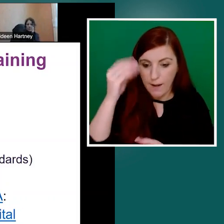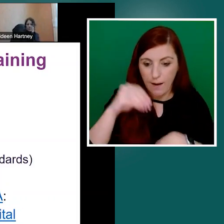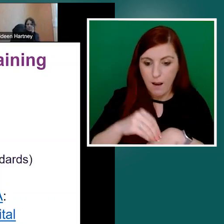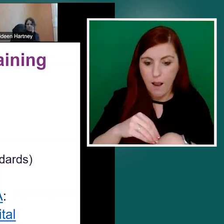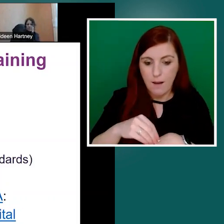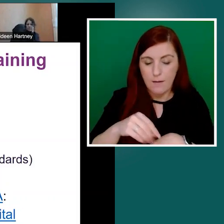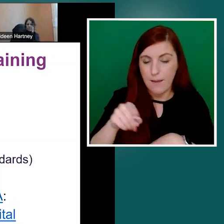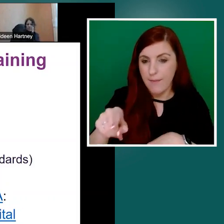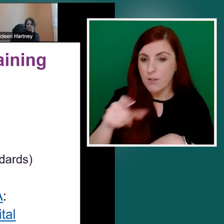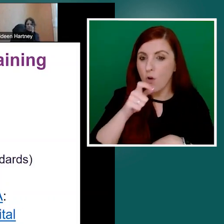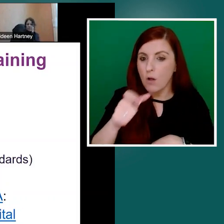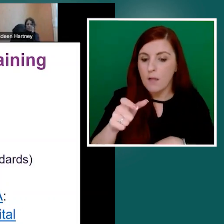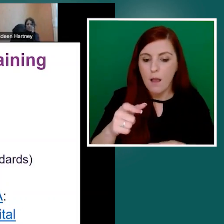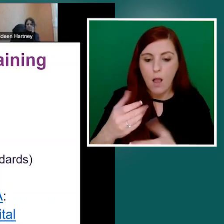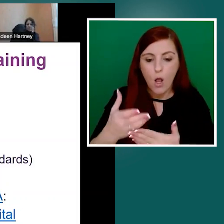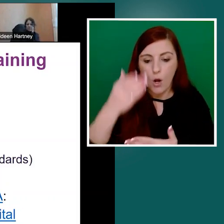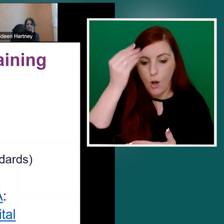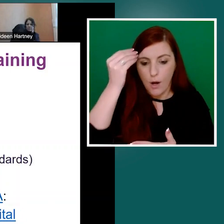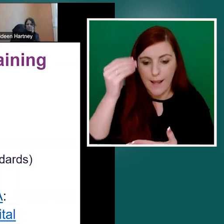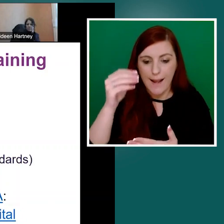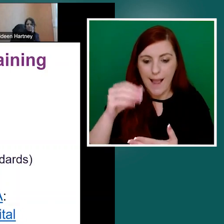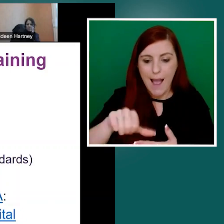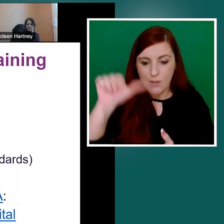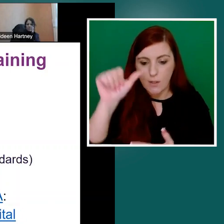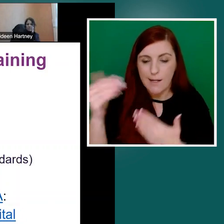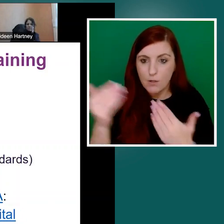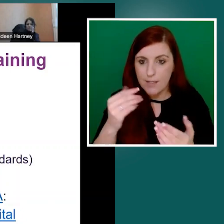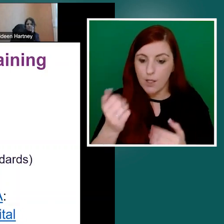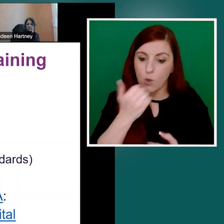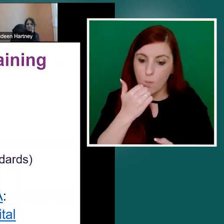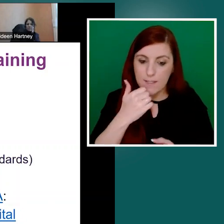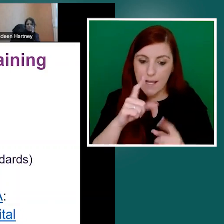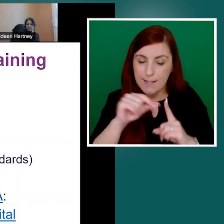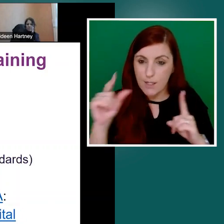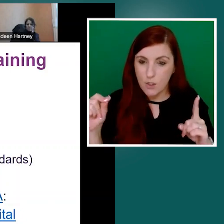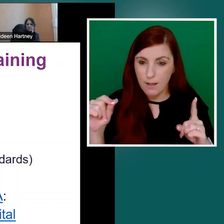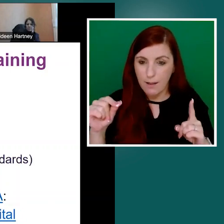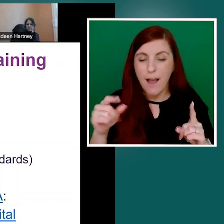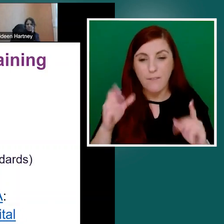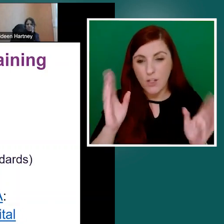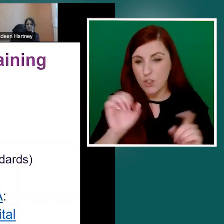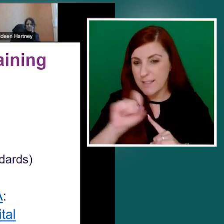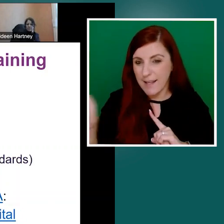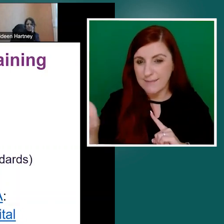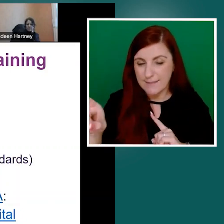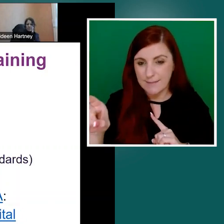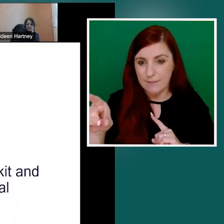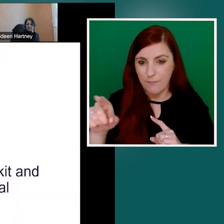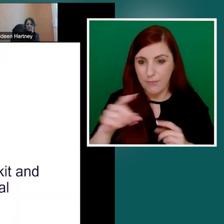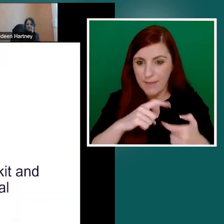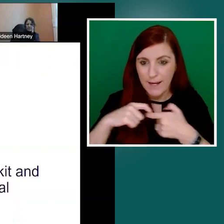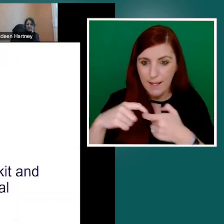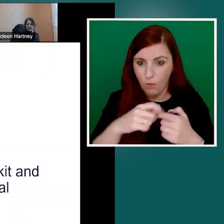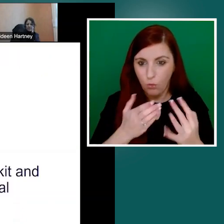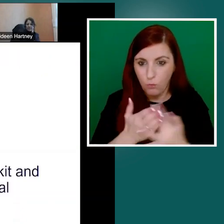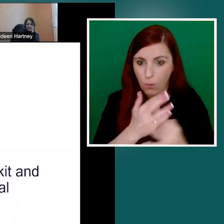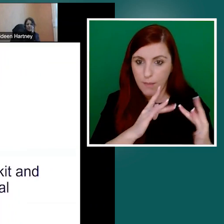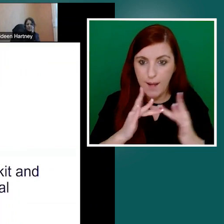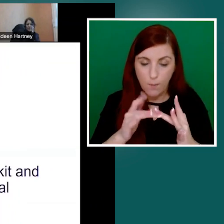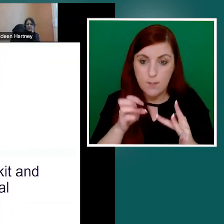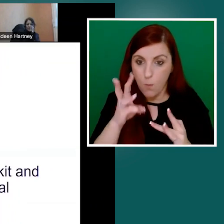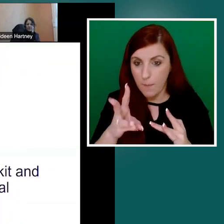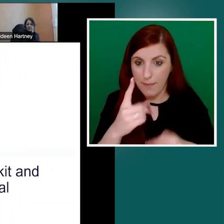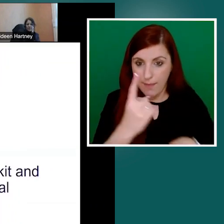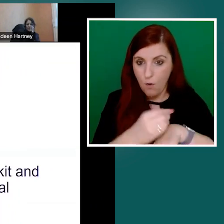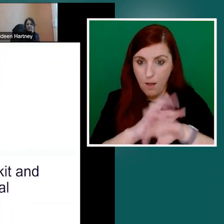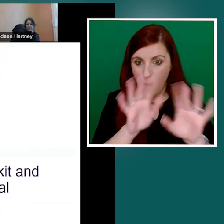sent the link to the network. So hopefully that might appear on the website and you'll find that there going forward. Currently, we are providing literacy awareness